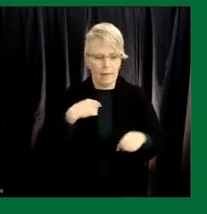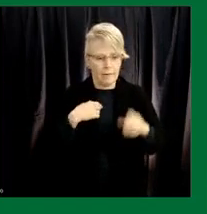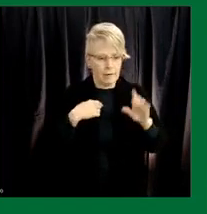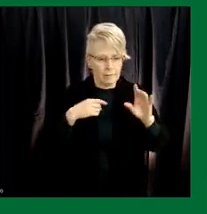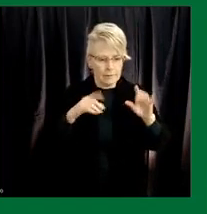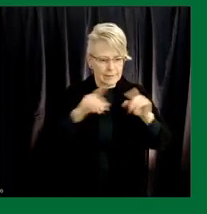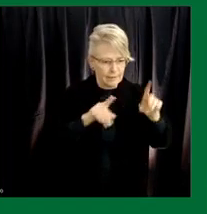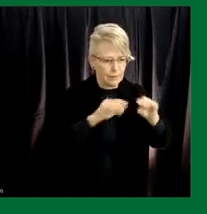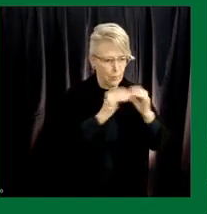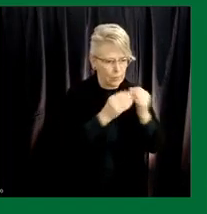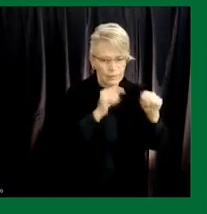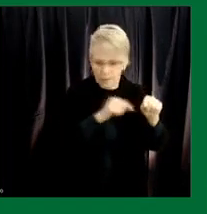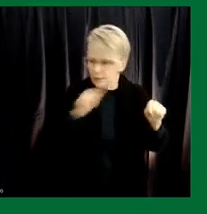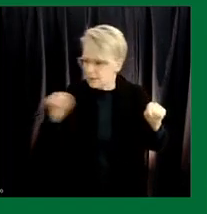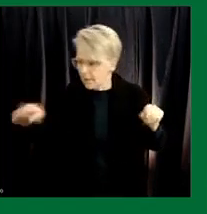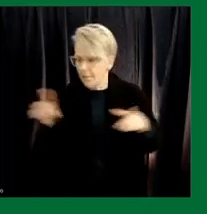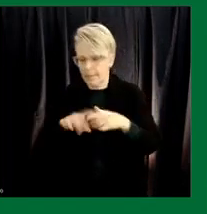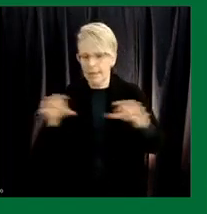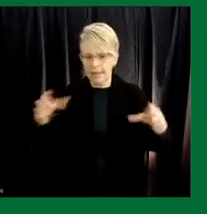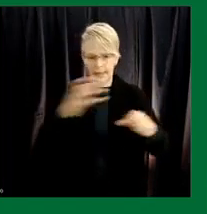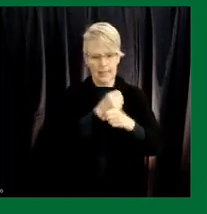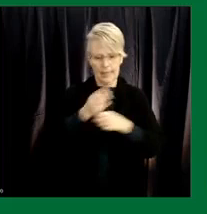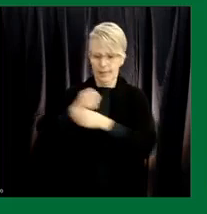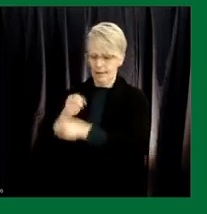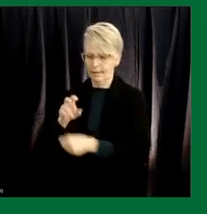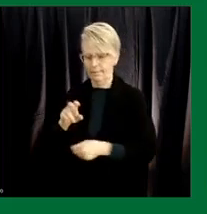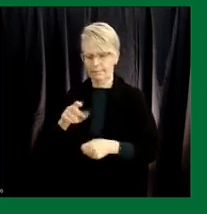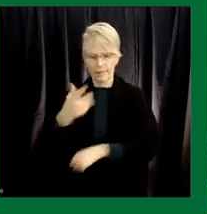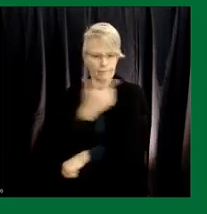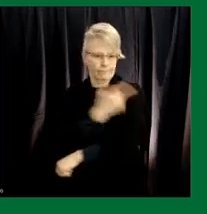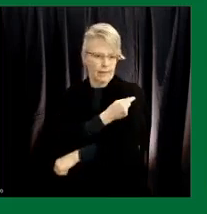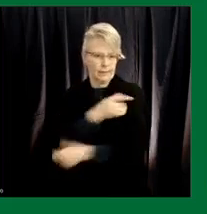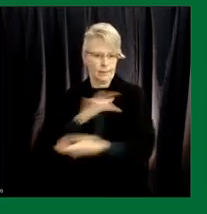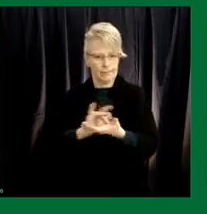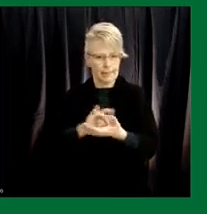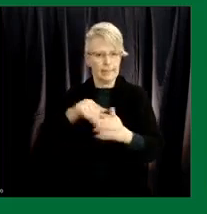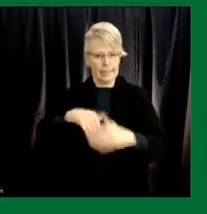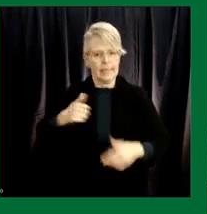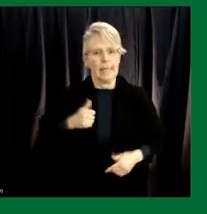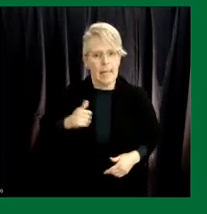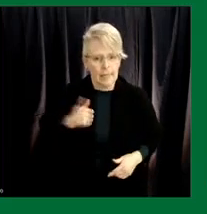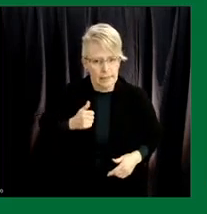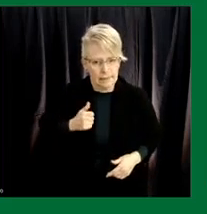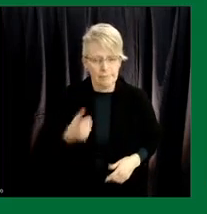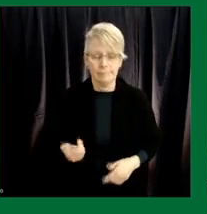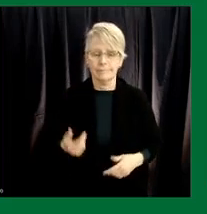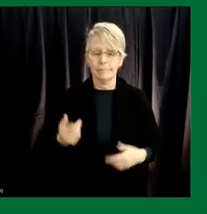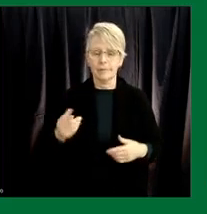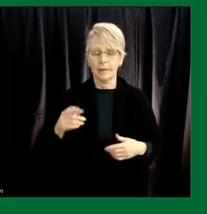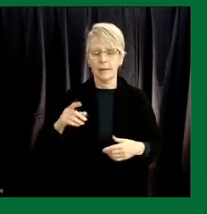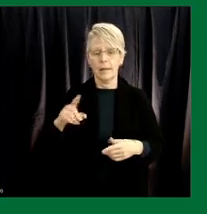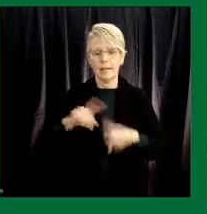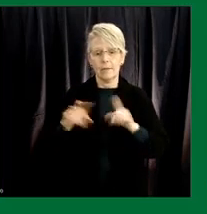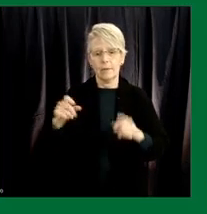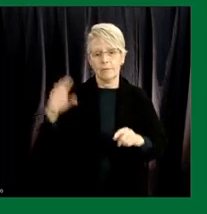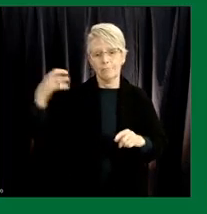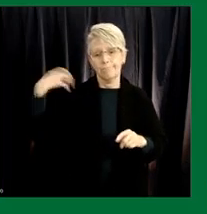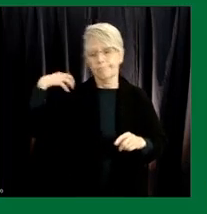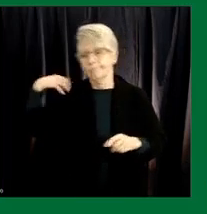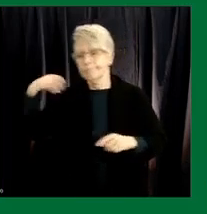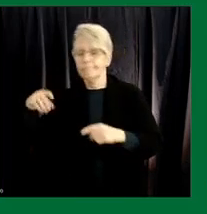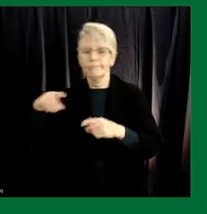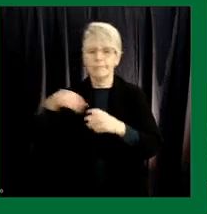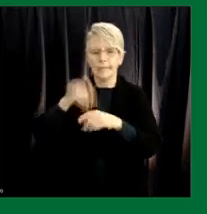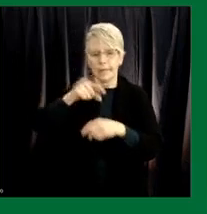vaccines uh here in canada um the the the a number of ministers and the federal government proper is very familiar with the